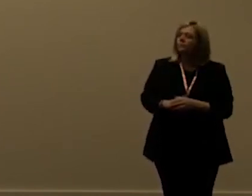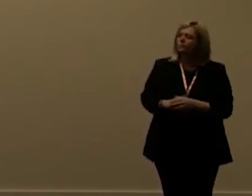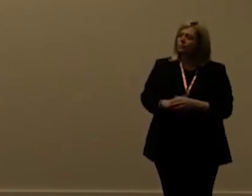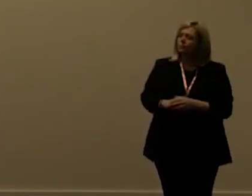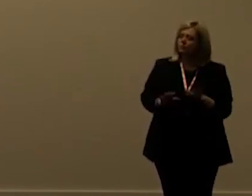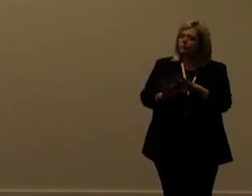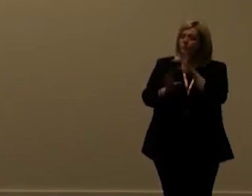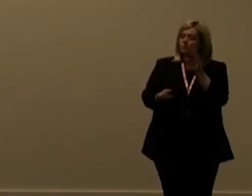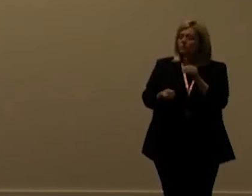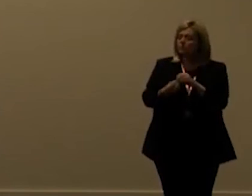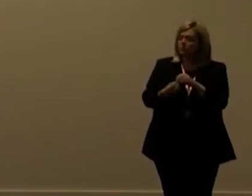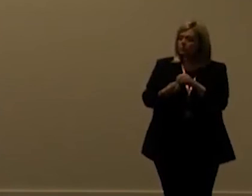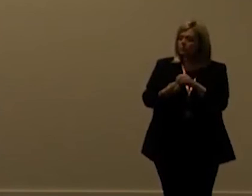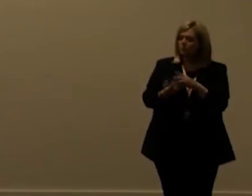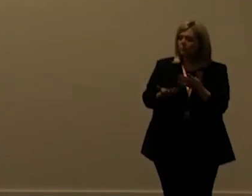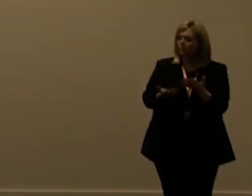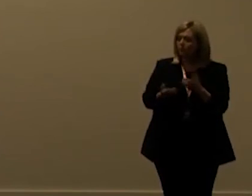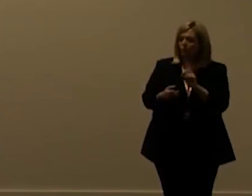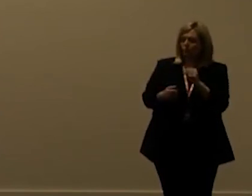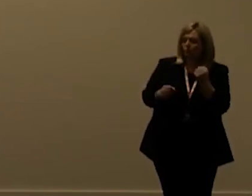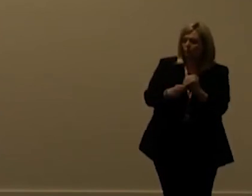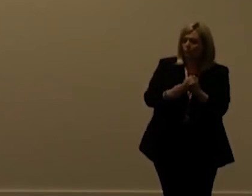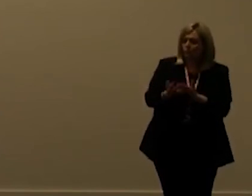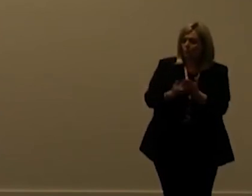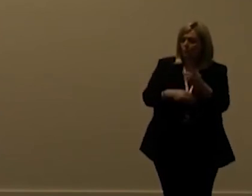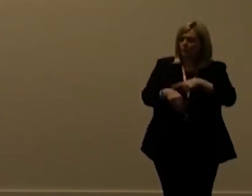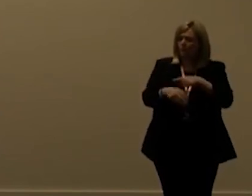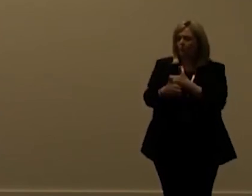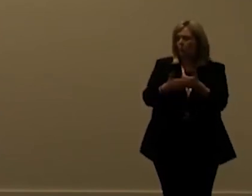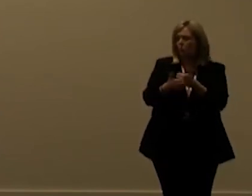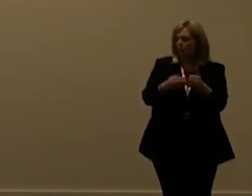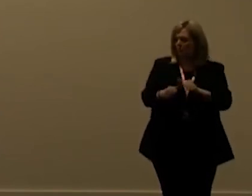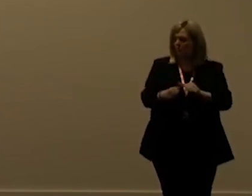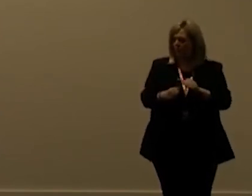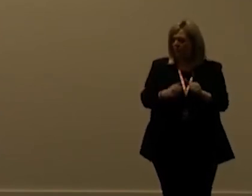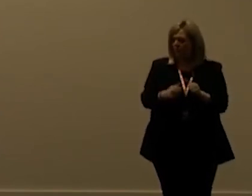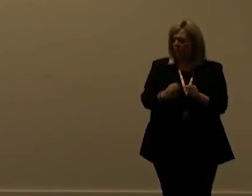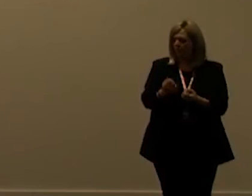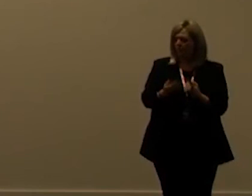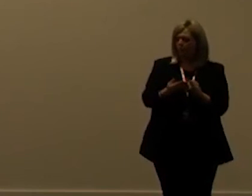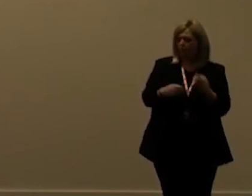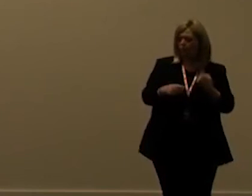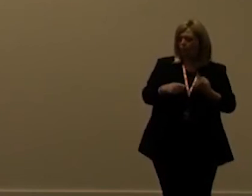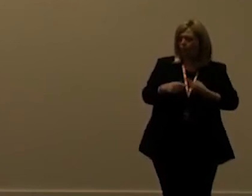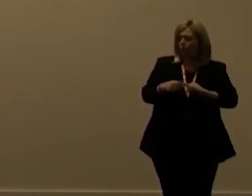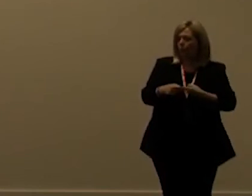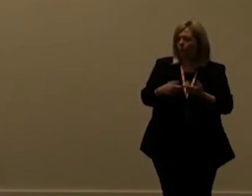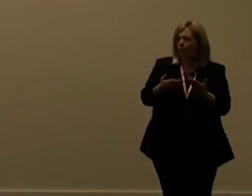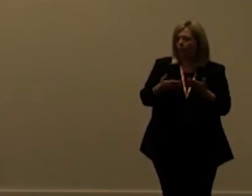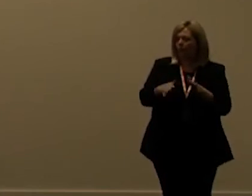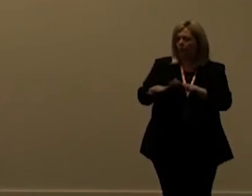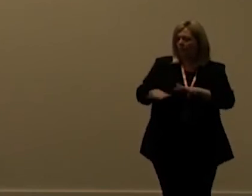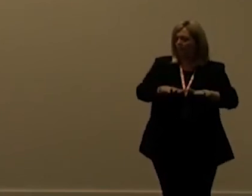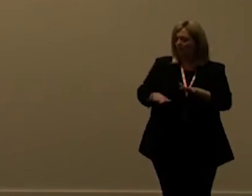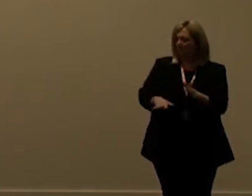total amount of of what you can do during that time is usually better if you if you blast it faster than just going too